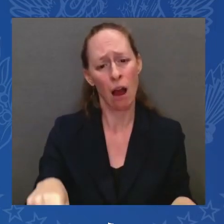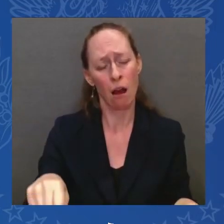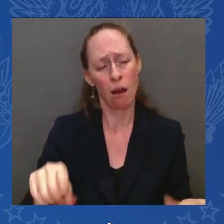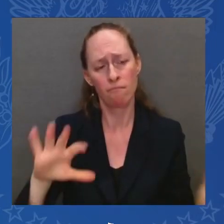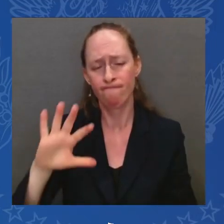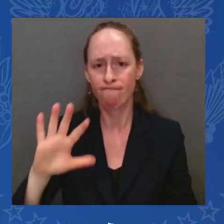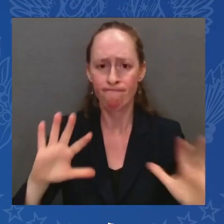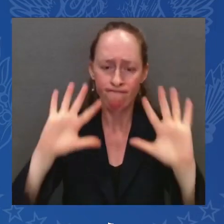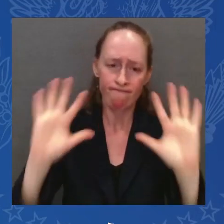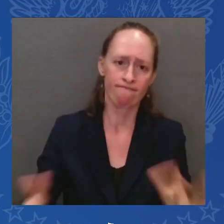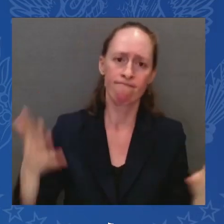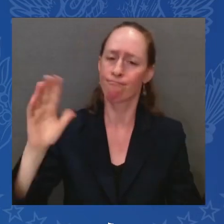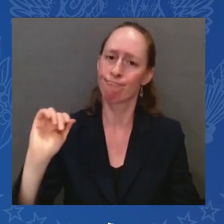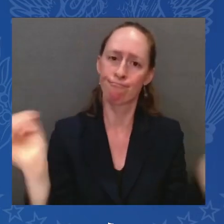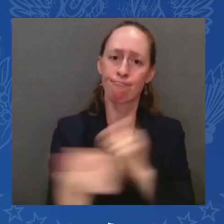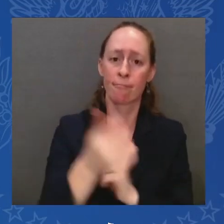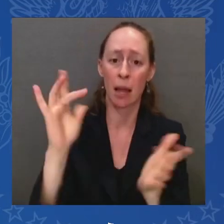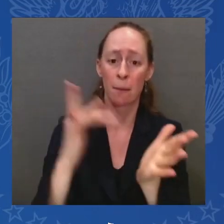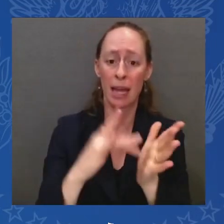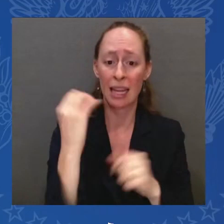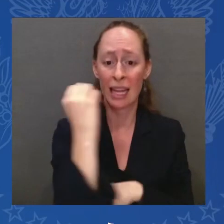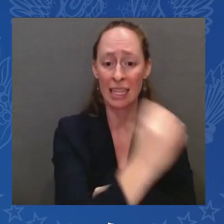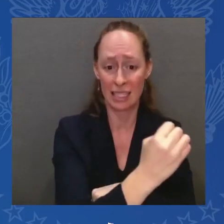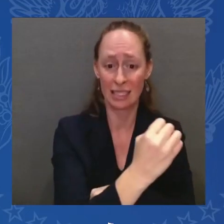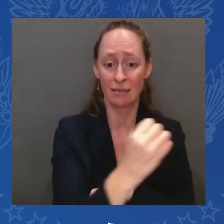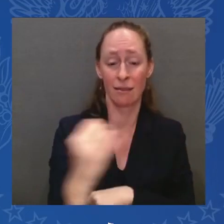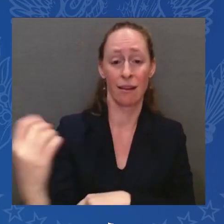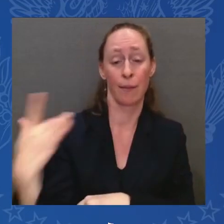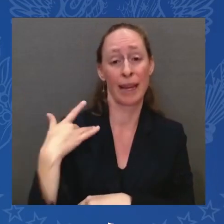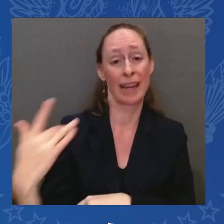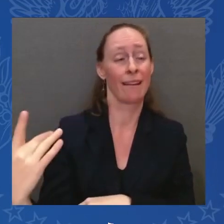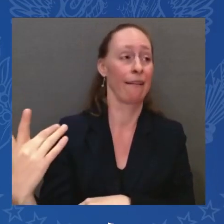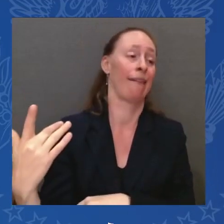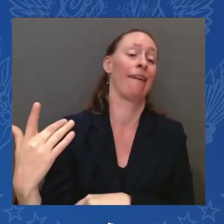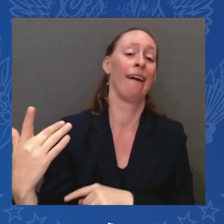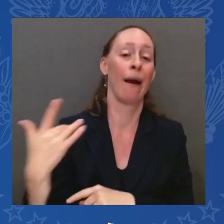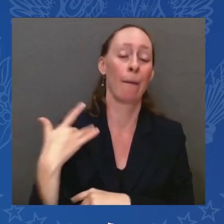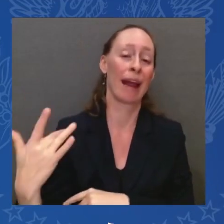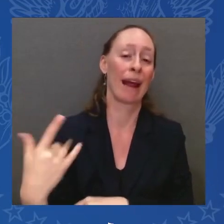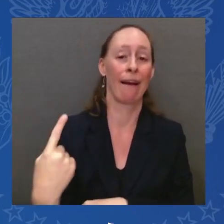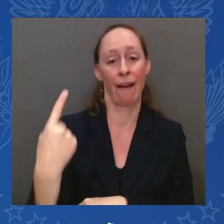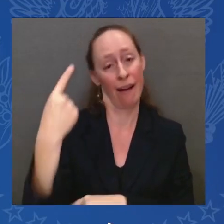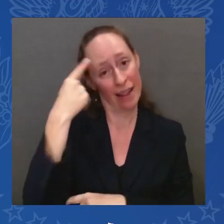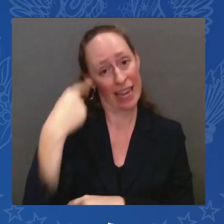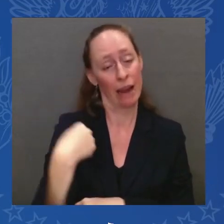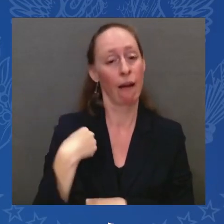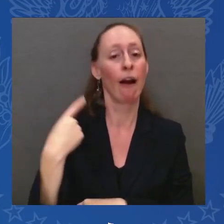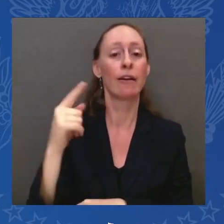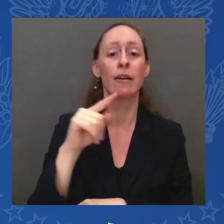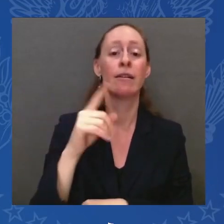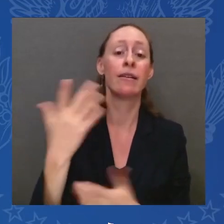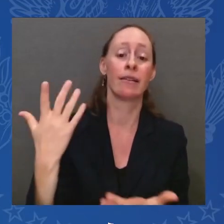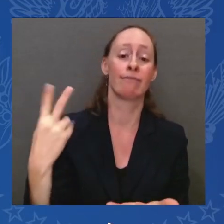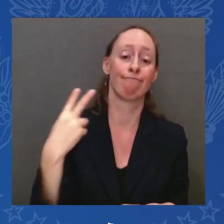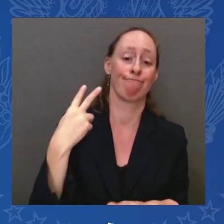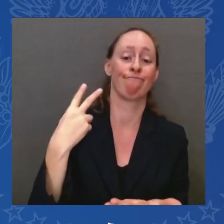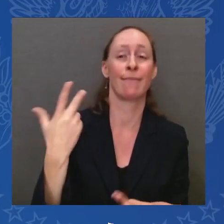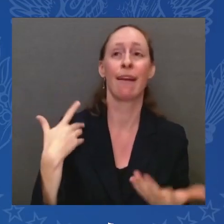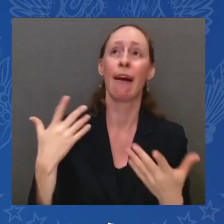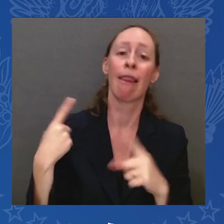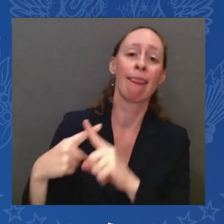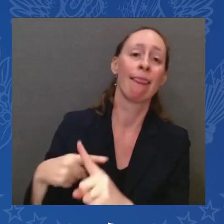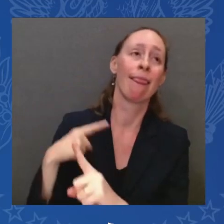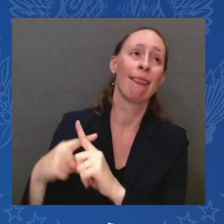congenital optimist. And I'm not going to answer any questions to you guys right now, but my team here